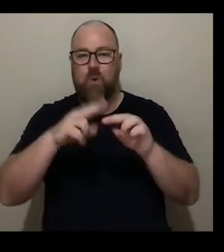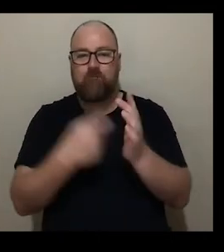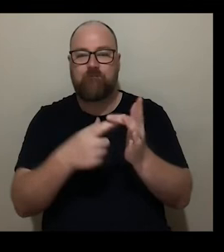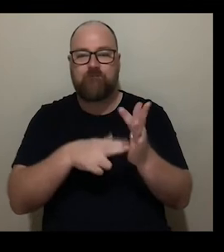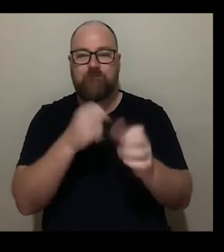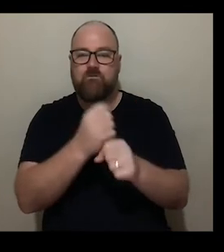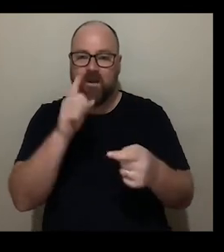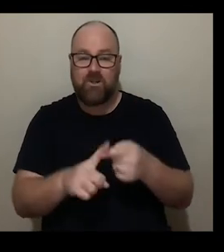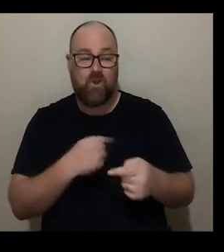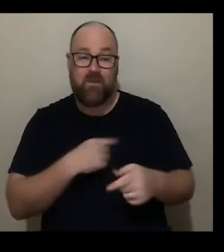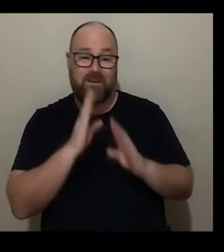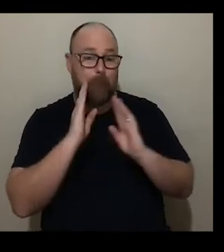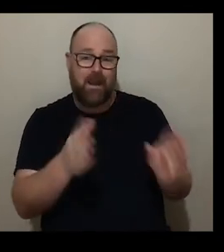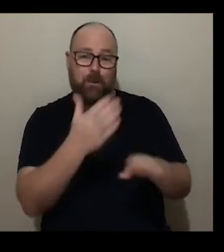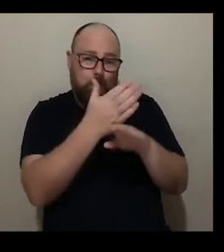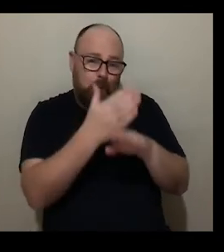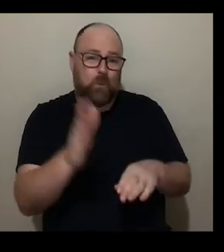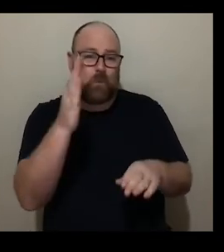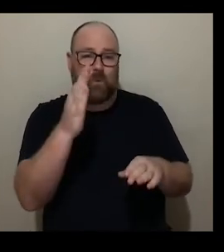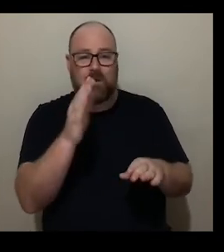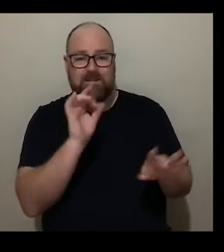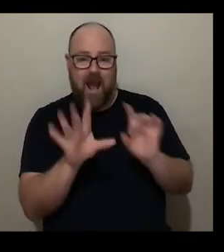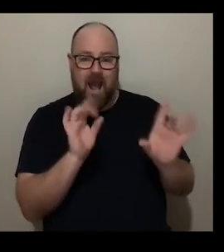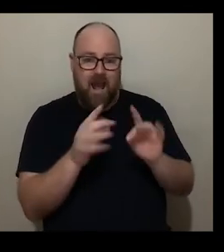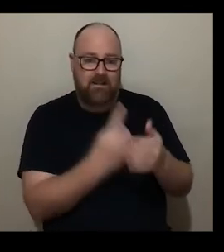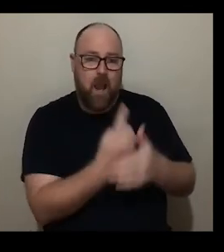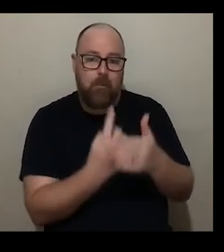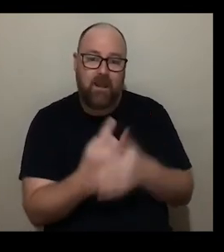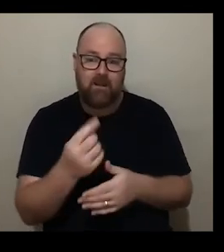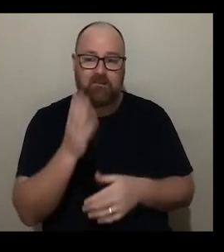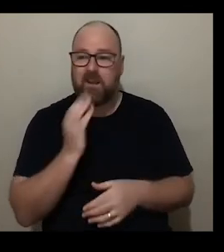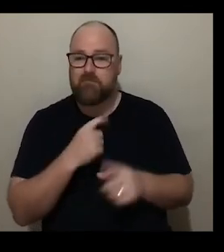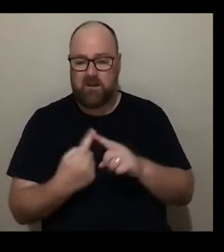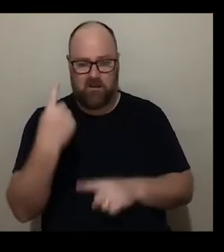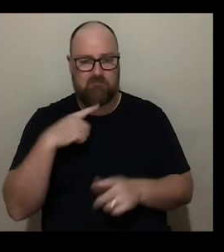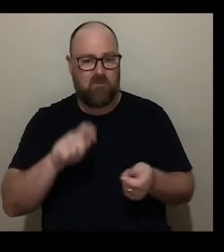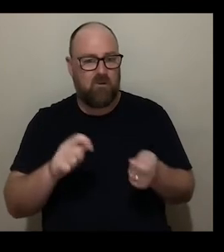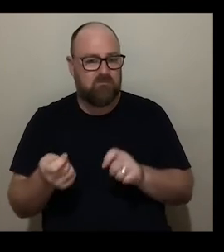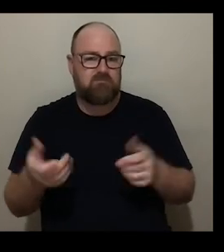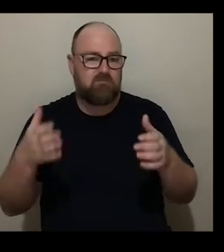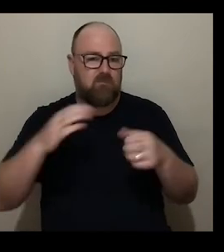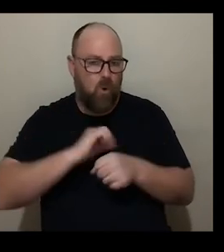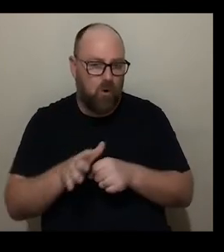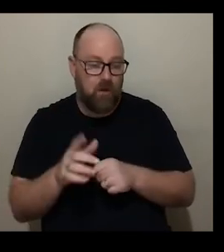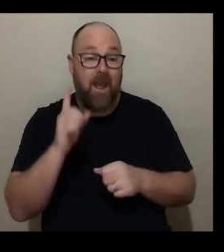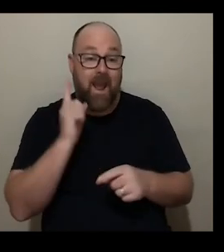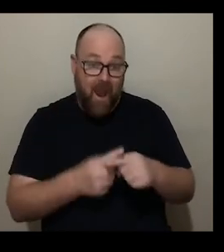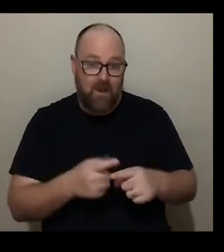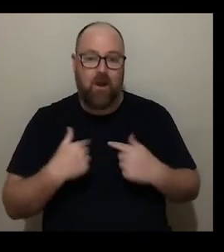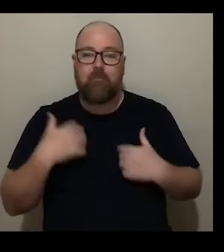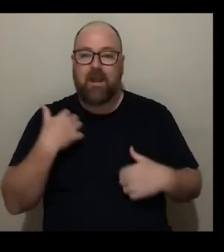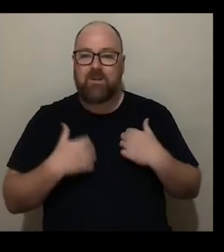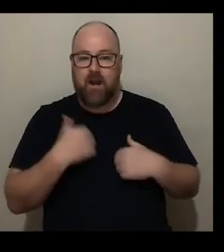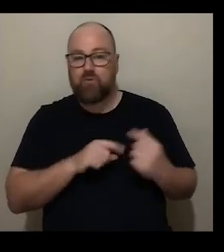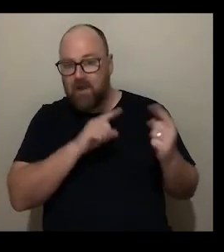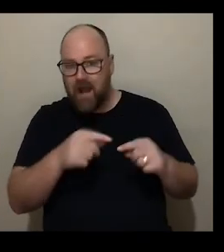kind of rising stars i guess coming through despite everything that we've had for the past two years and i'm even more excited to come and see